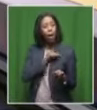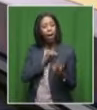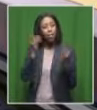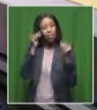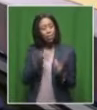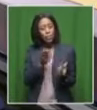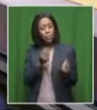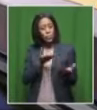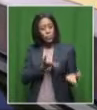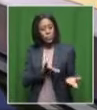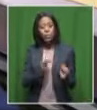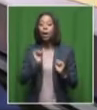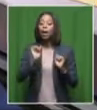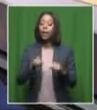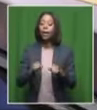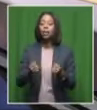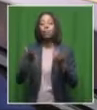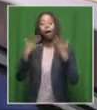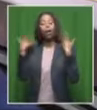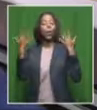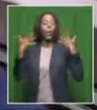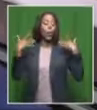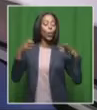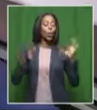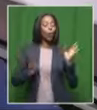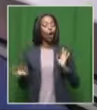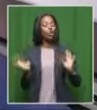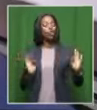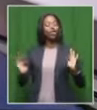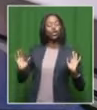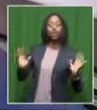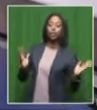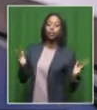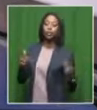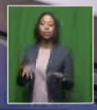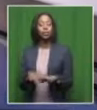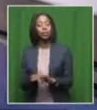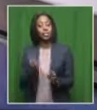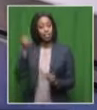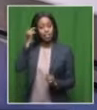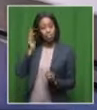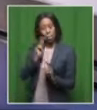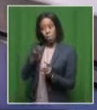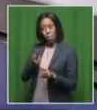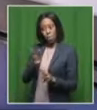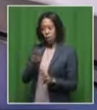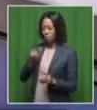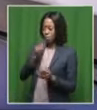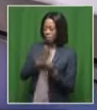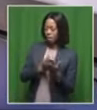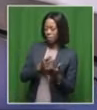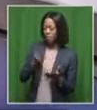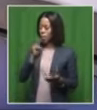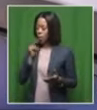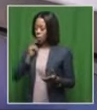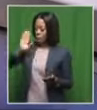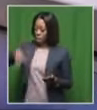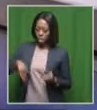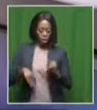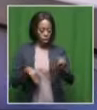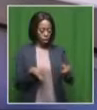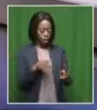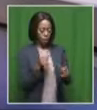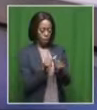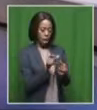particularly, apart from just being cool? Did some of them see this as an alternative to cigarettes and maybe think because